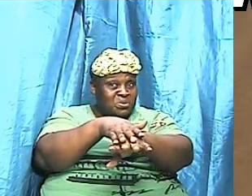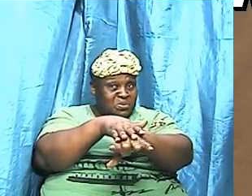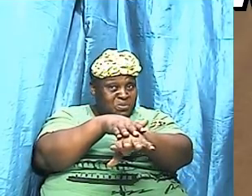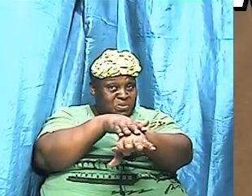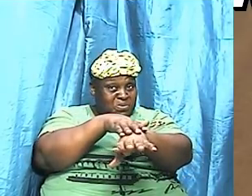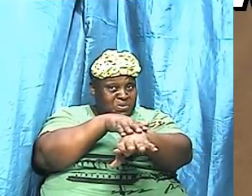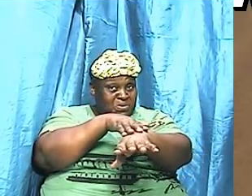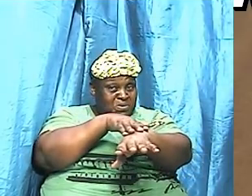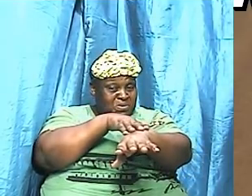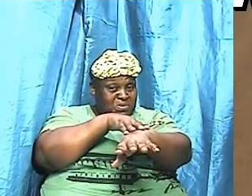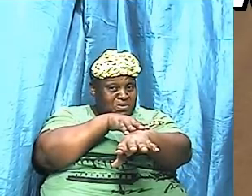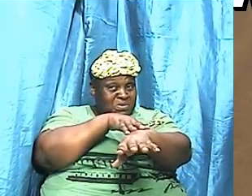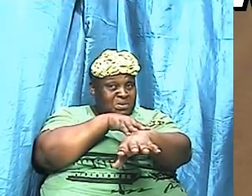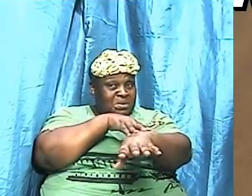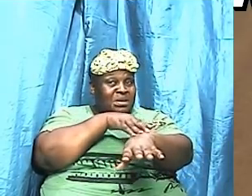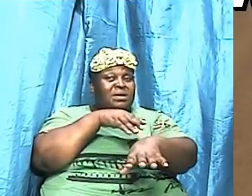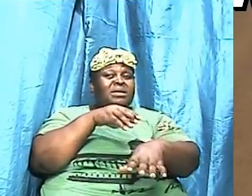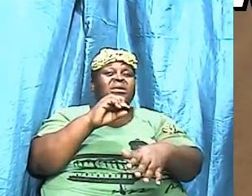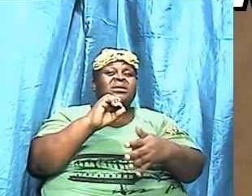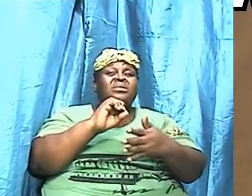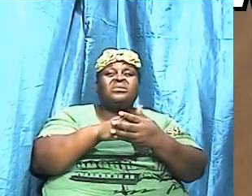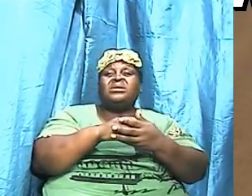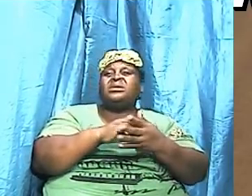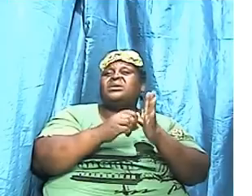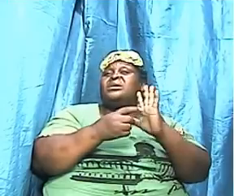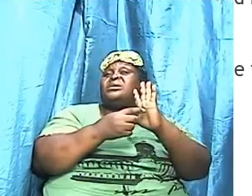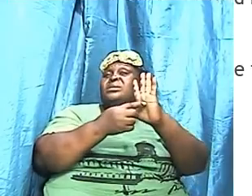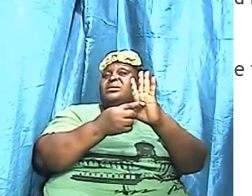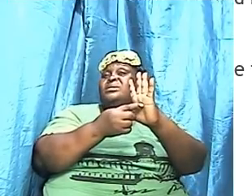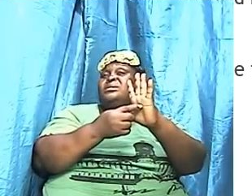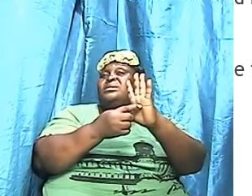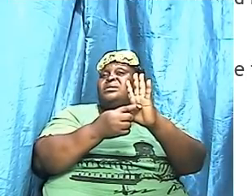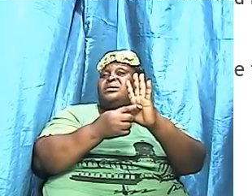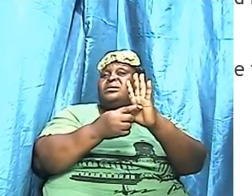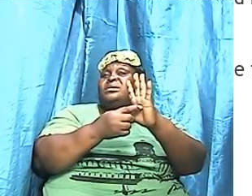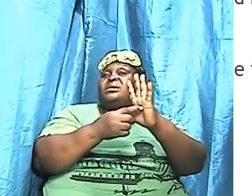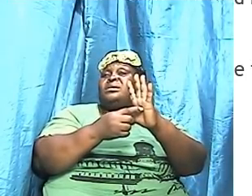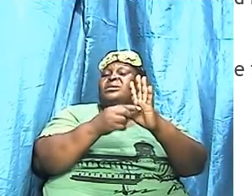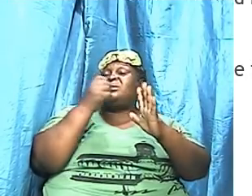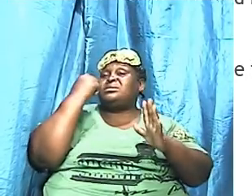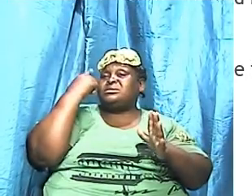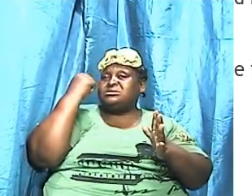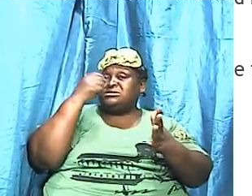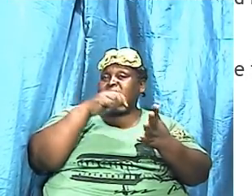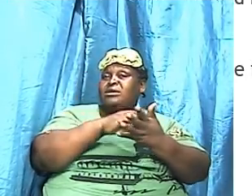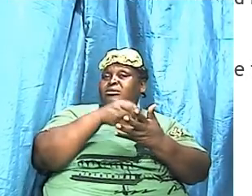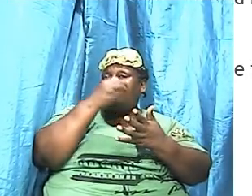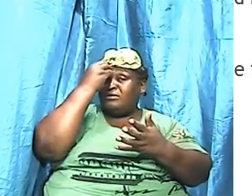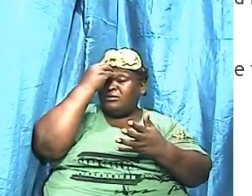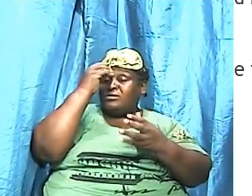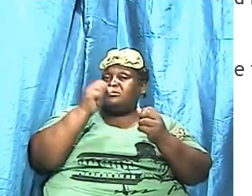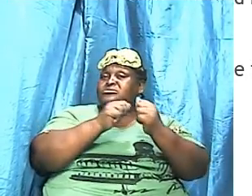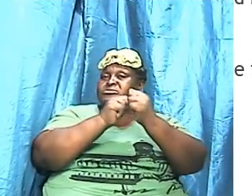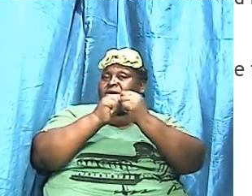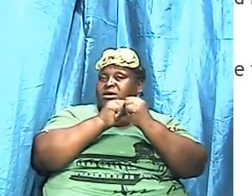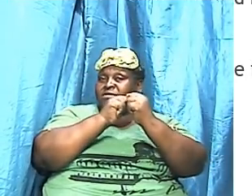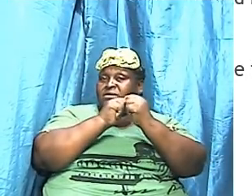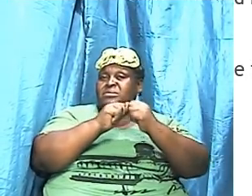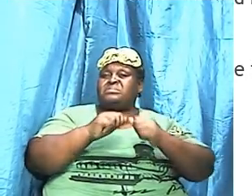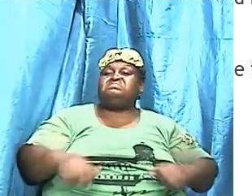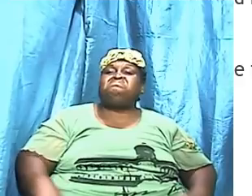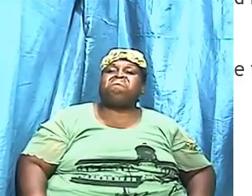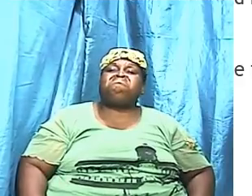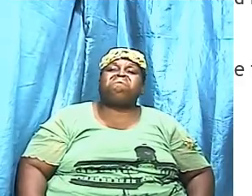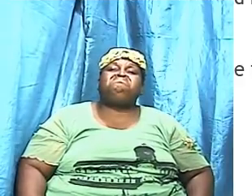we can be together. We can be clear and we can, um, we can